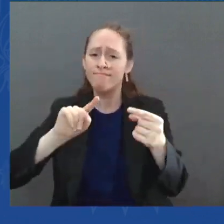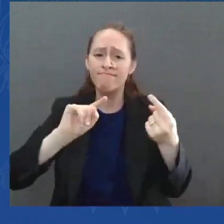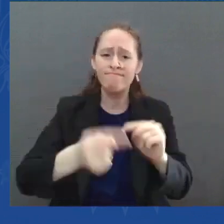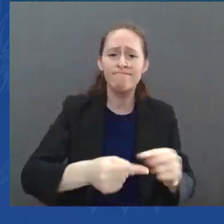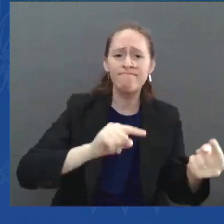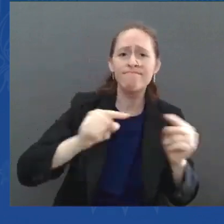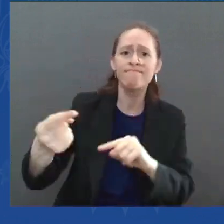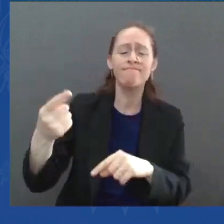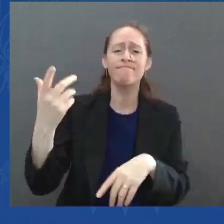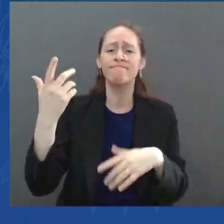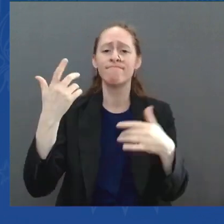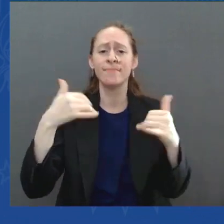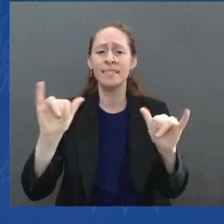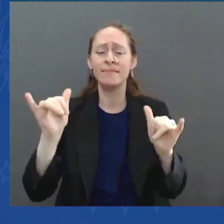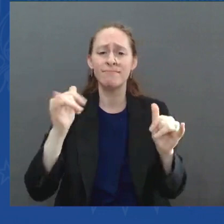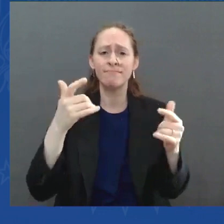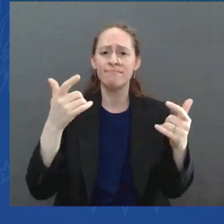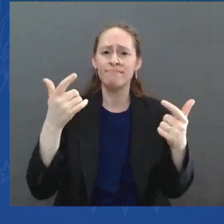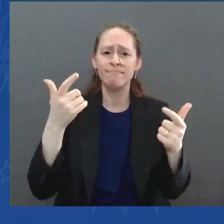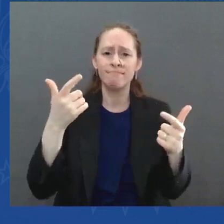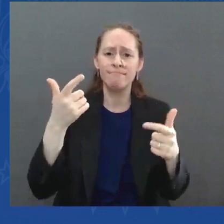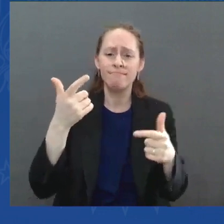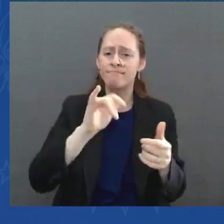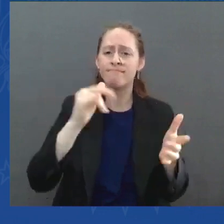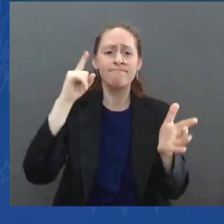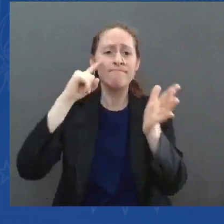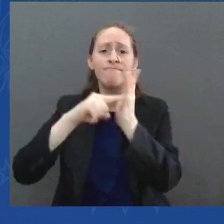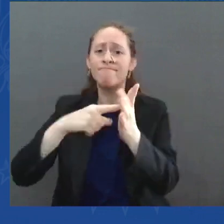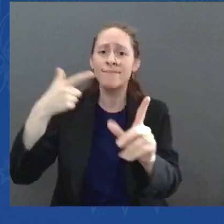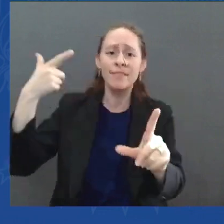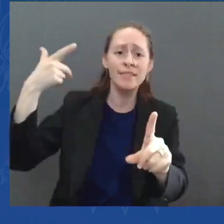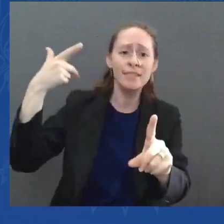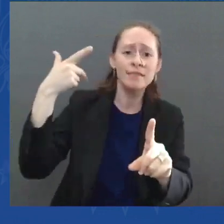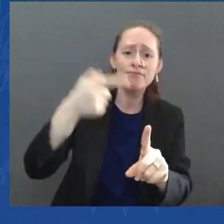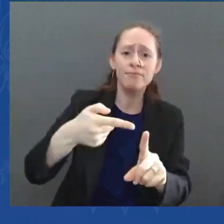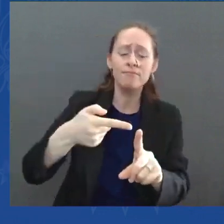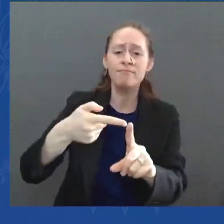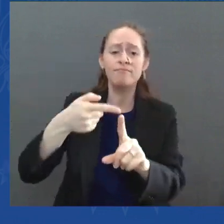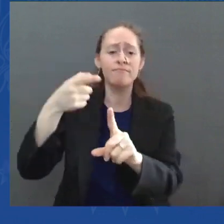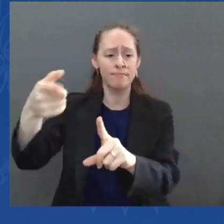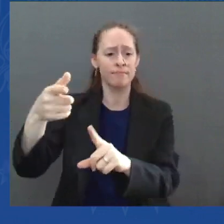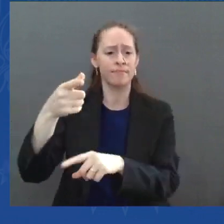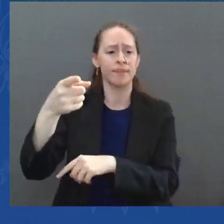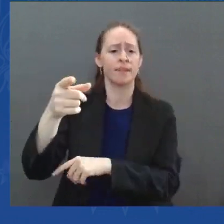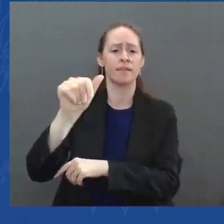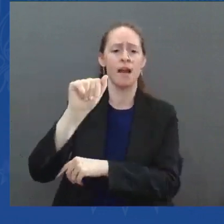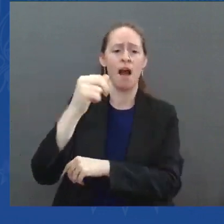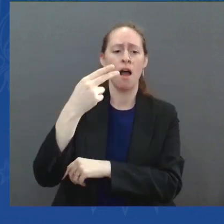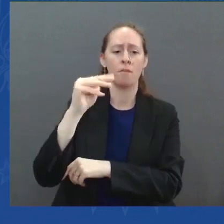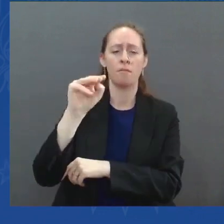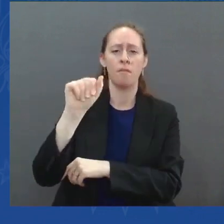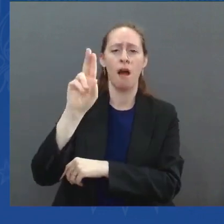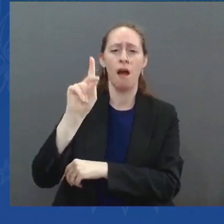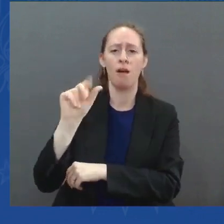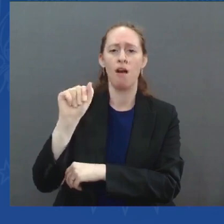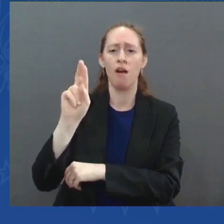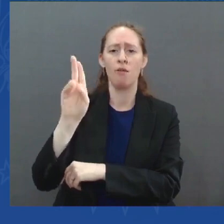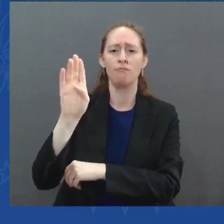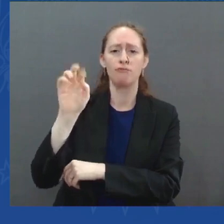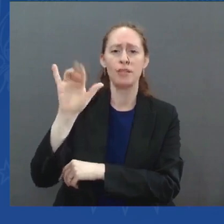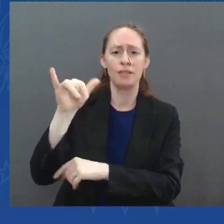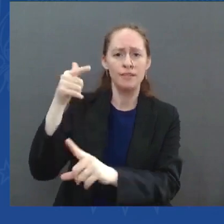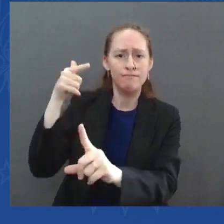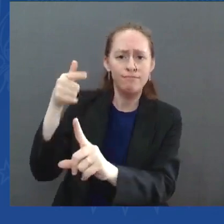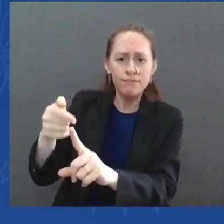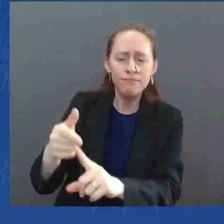the mob to hang a noose brought that mob carrying torches out of the fields of Charlottesville just a few